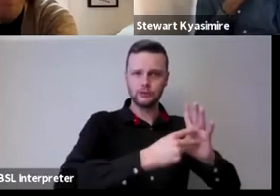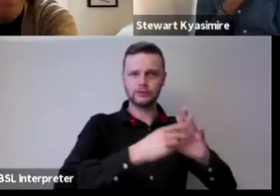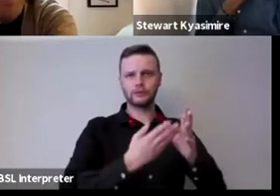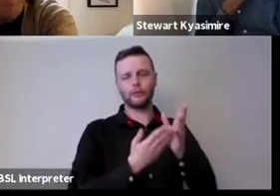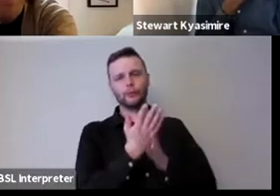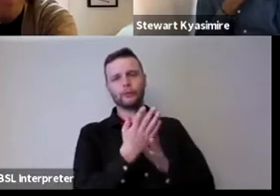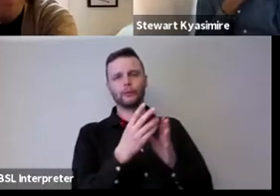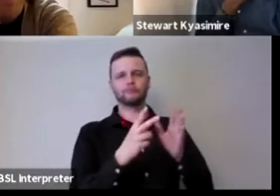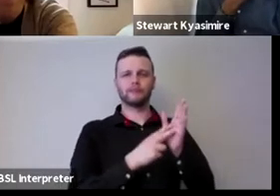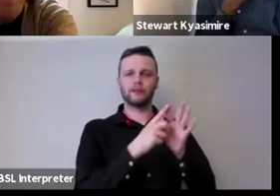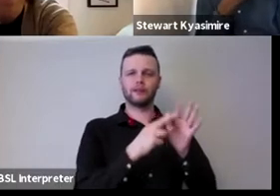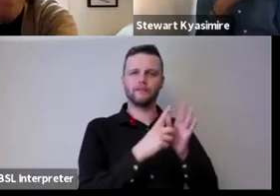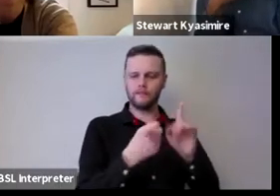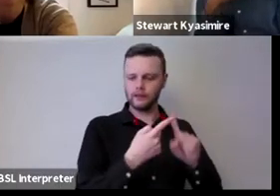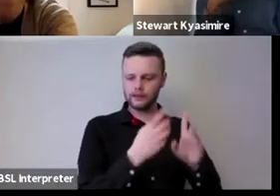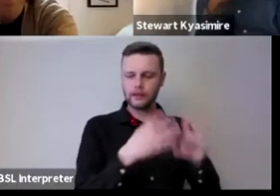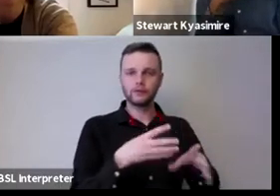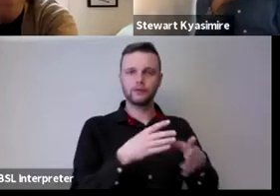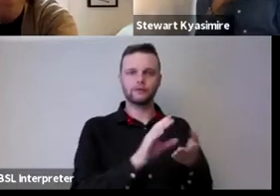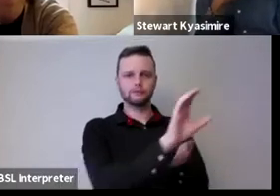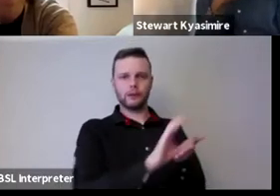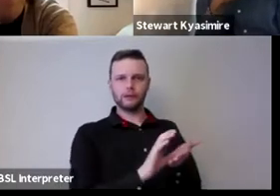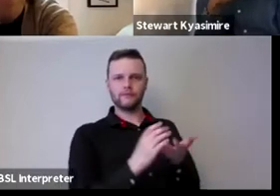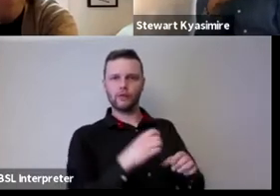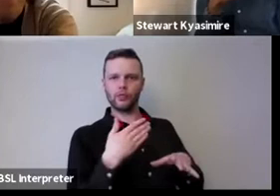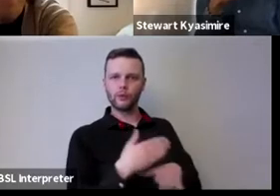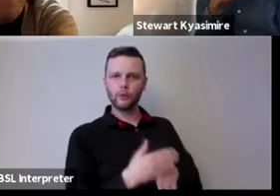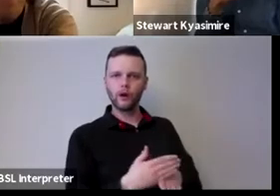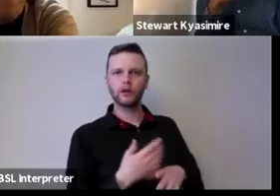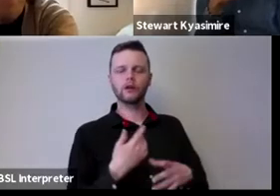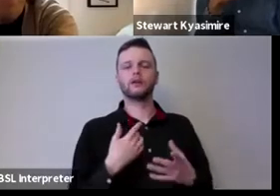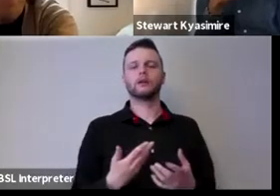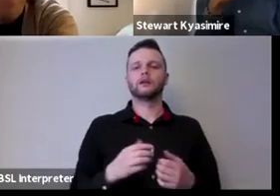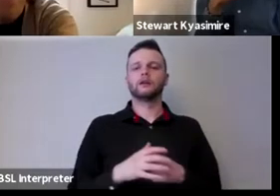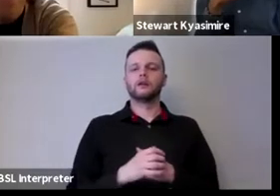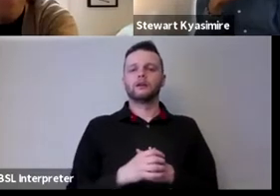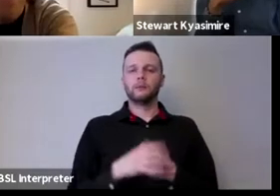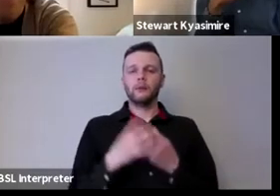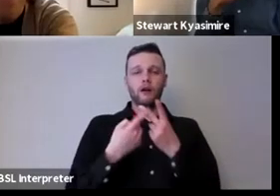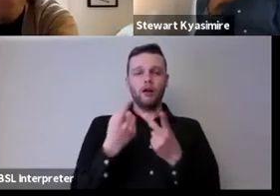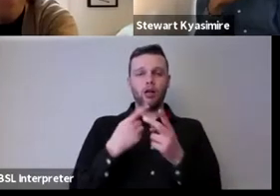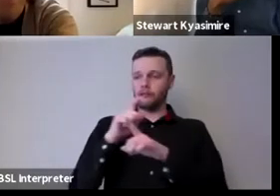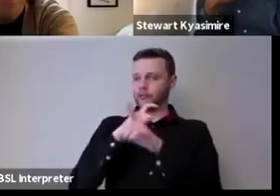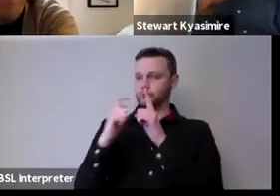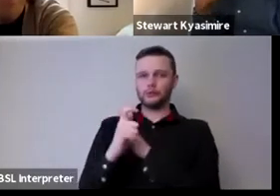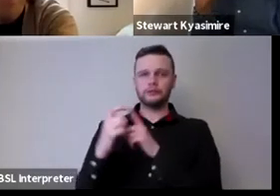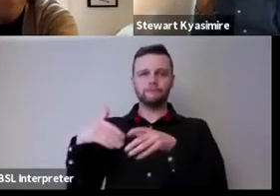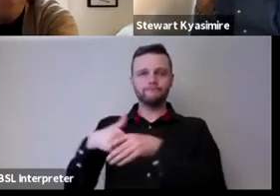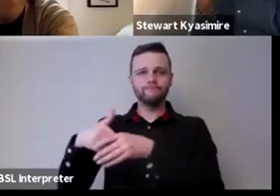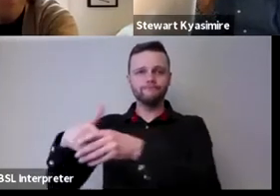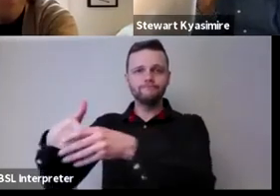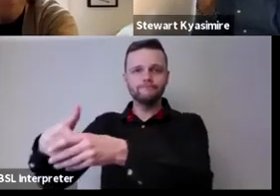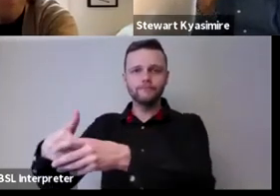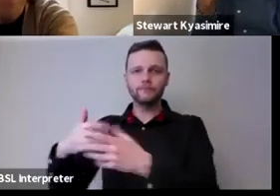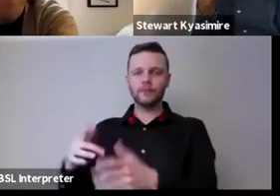venice to get compensated uh for the work that for contract that was signed while all the other communities i was part of in the process